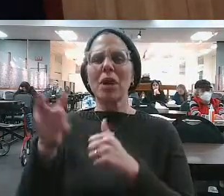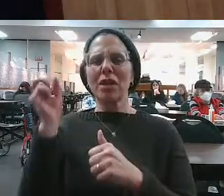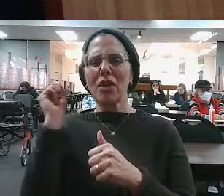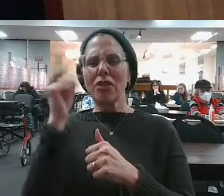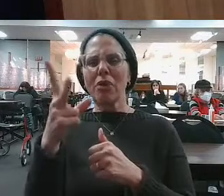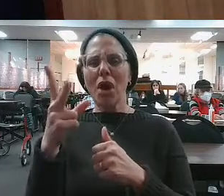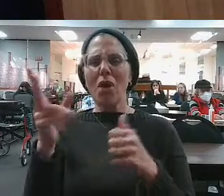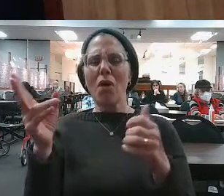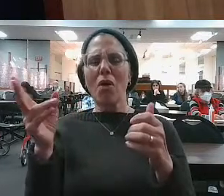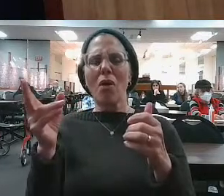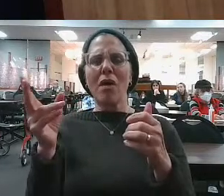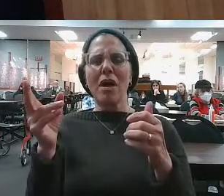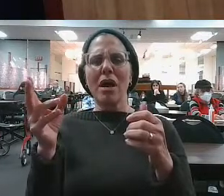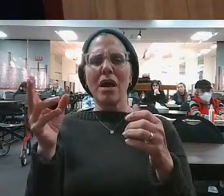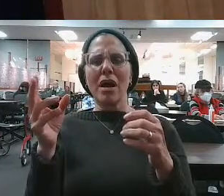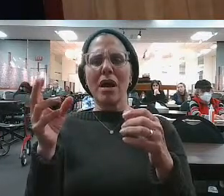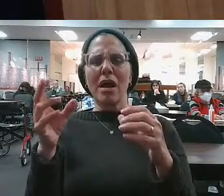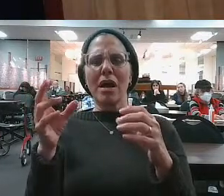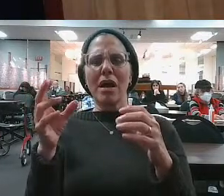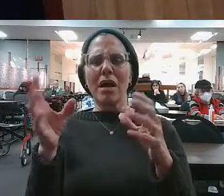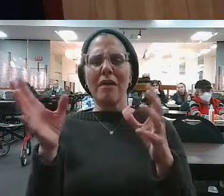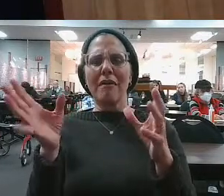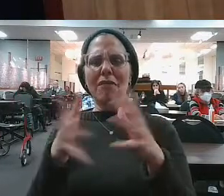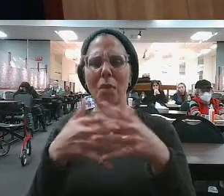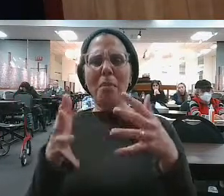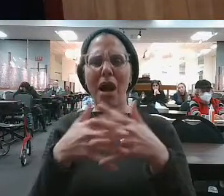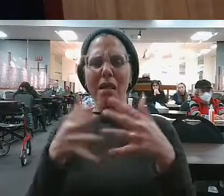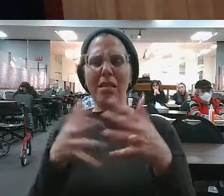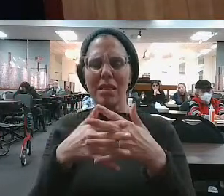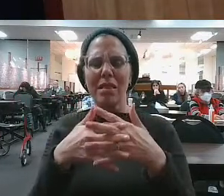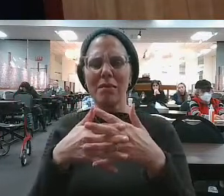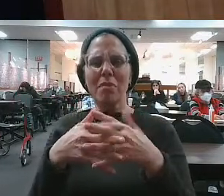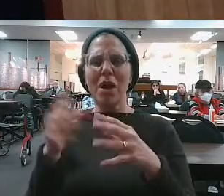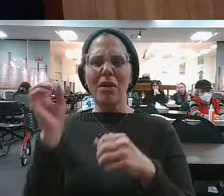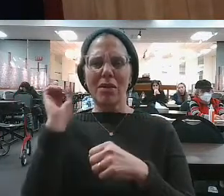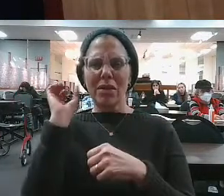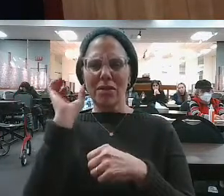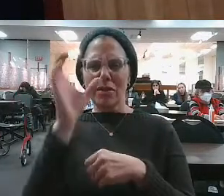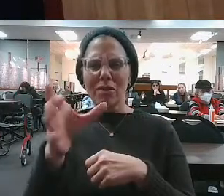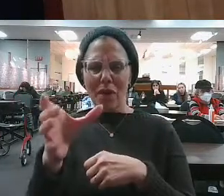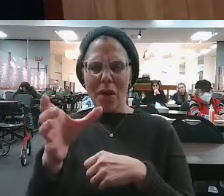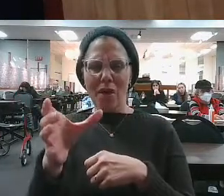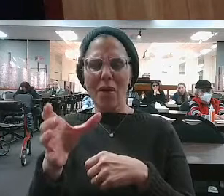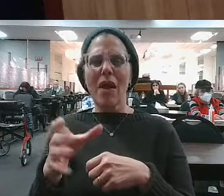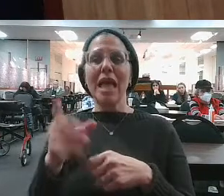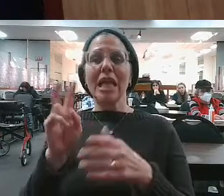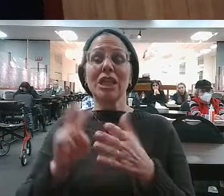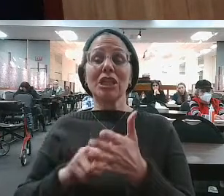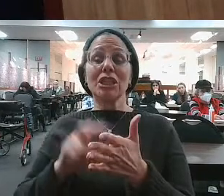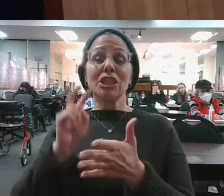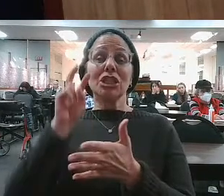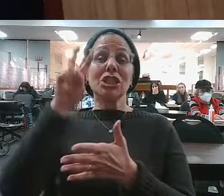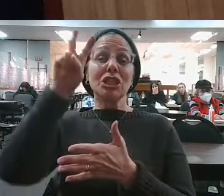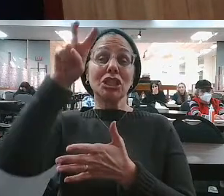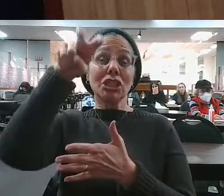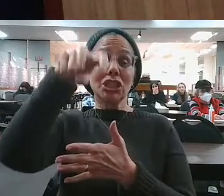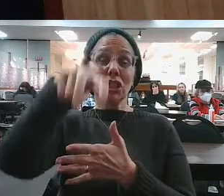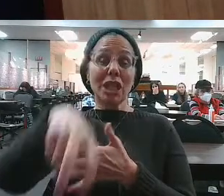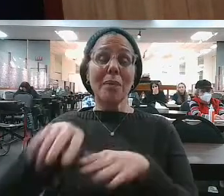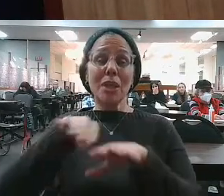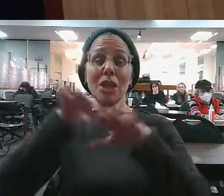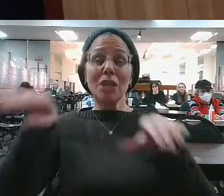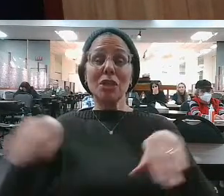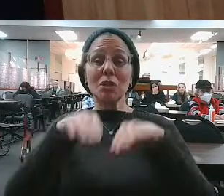and he jumped into the pool to go ahead and catch the football. He didn't realize that he jumped to the shallow end of the pool